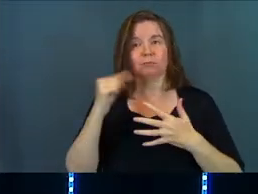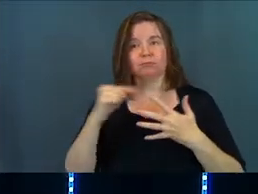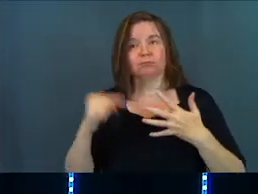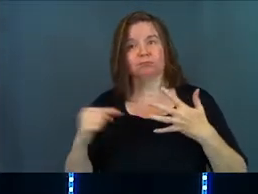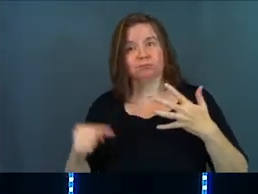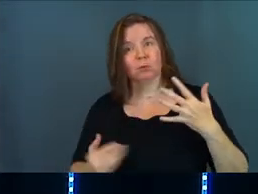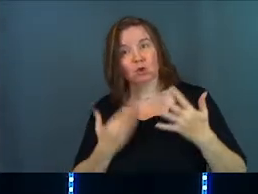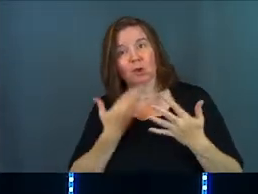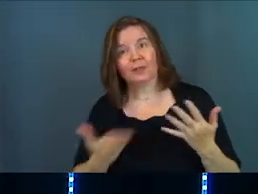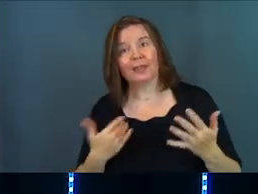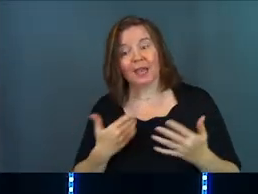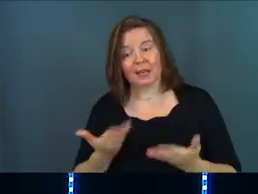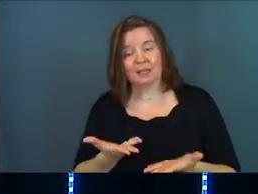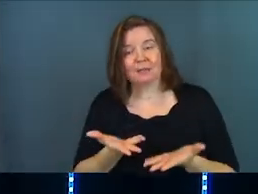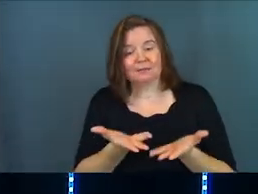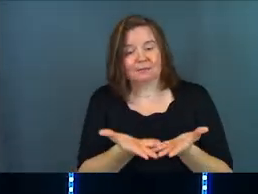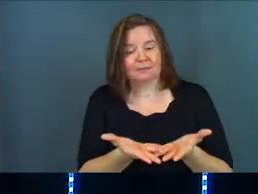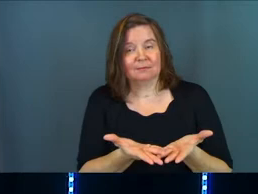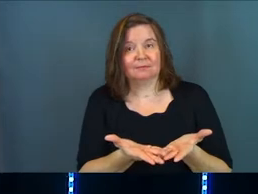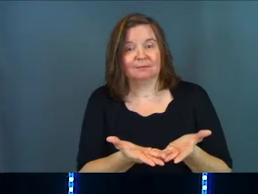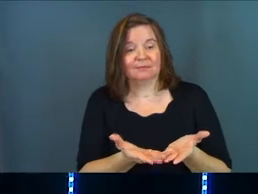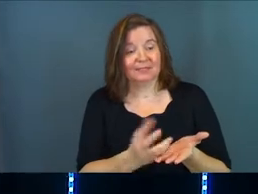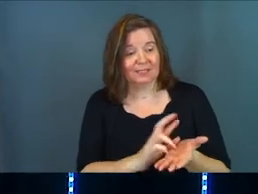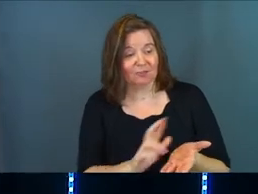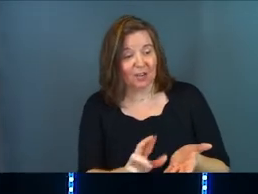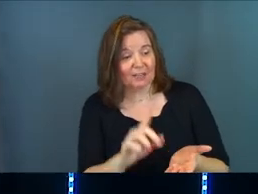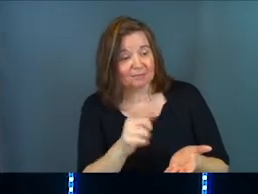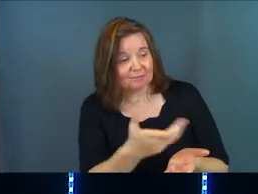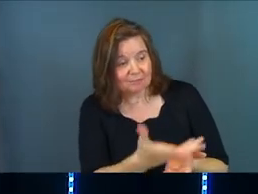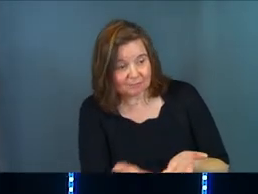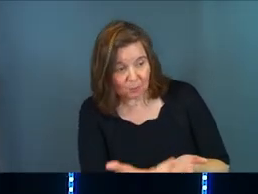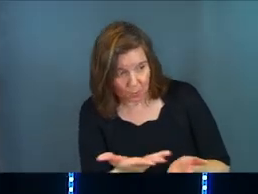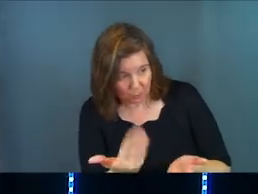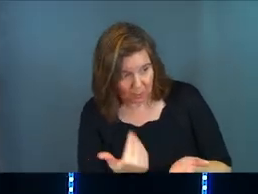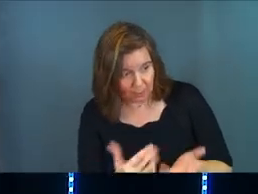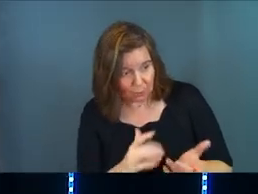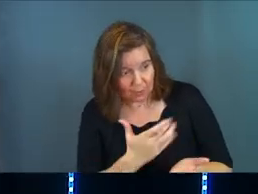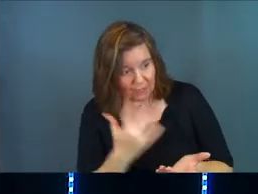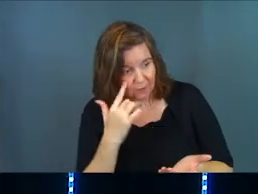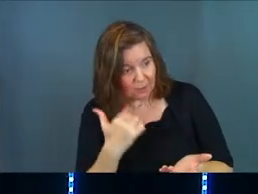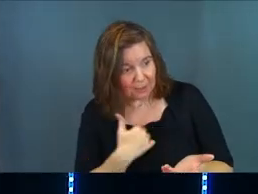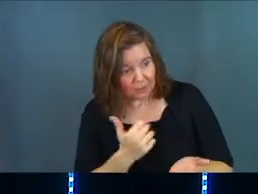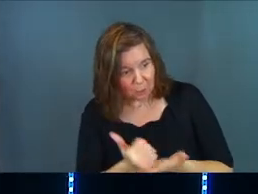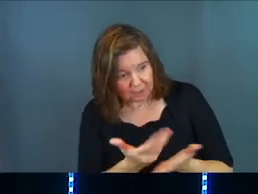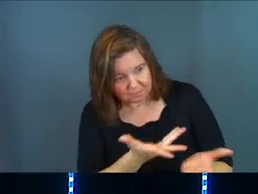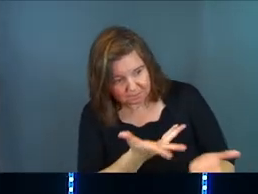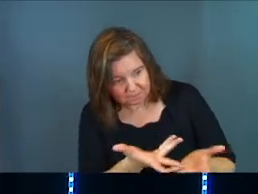good things. And he holds out his commands and says, will you come and do these things?